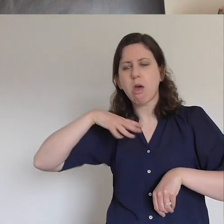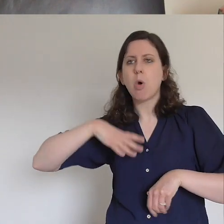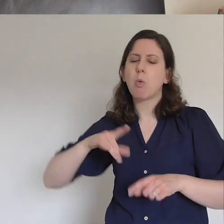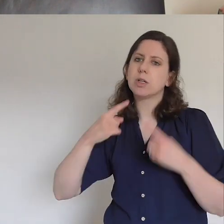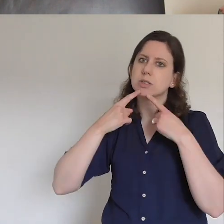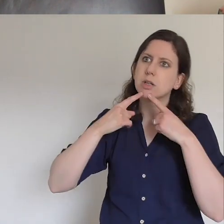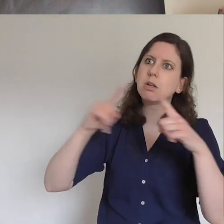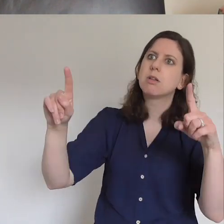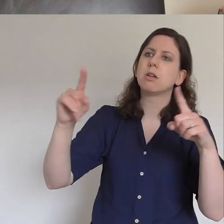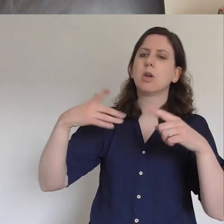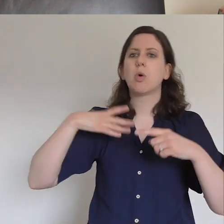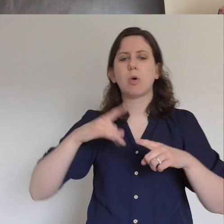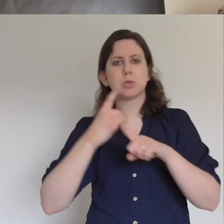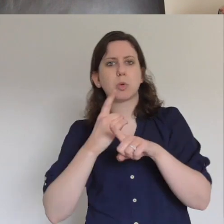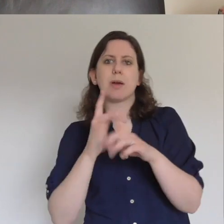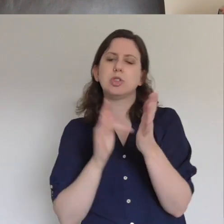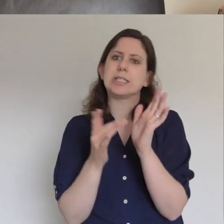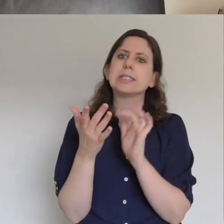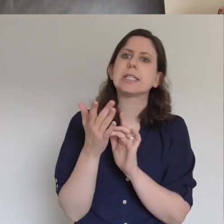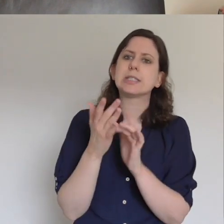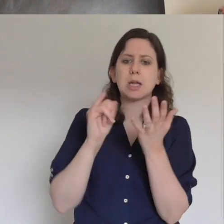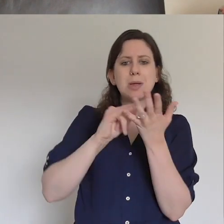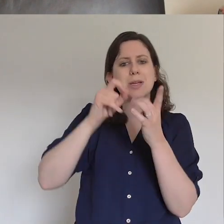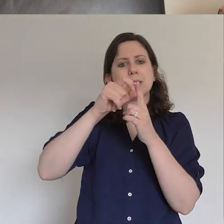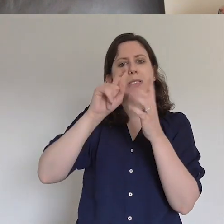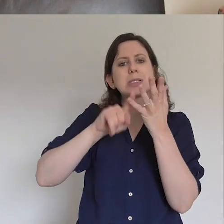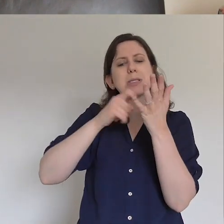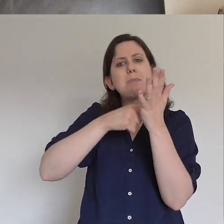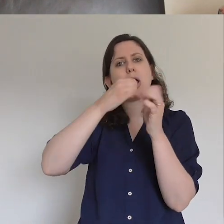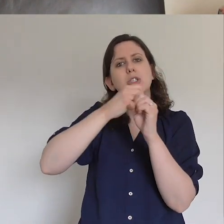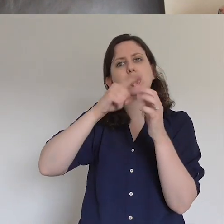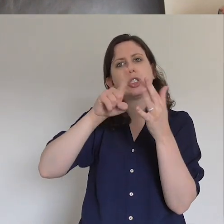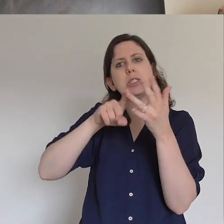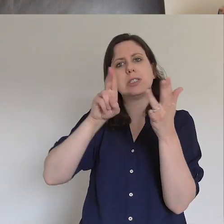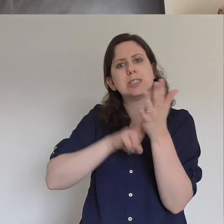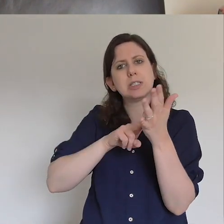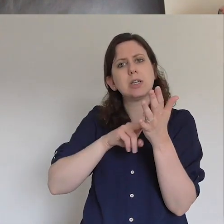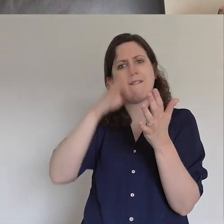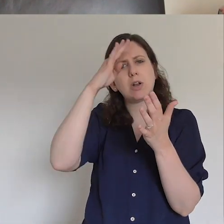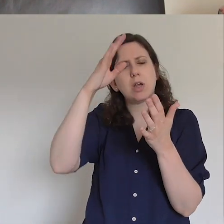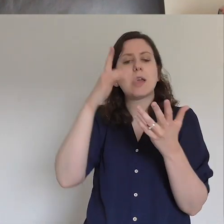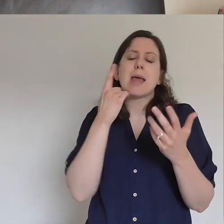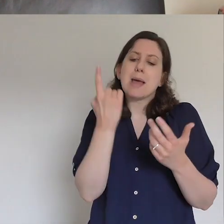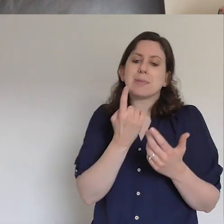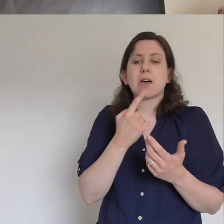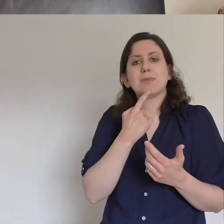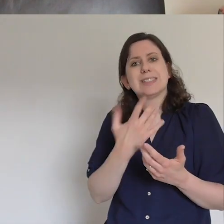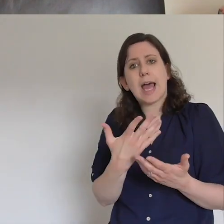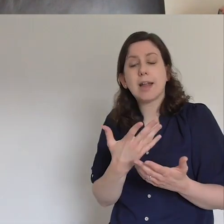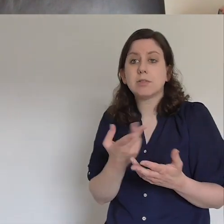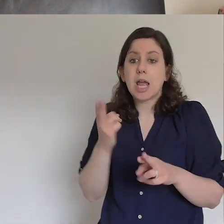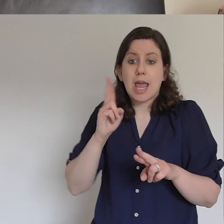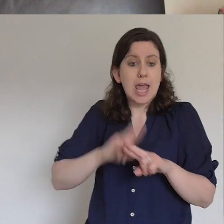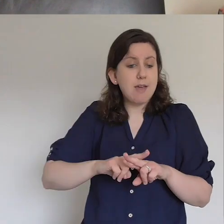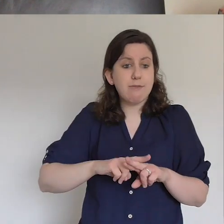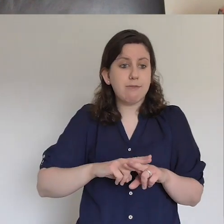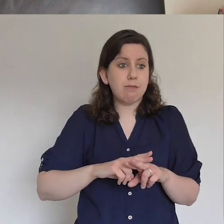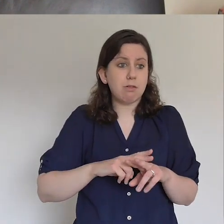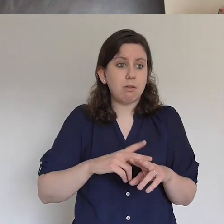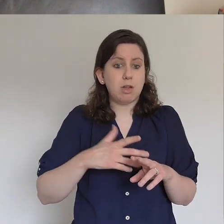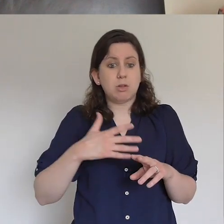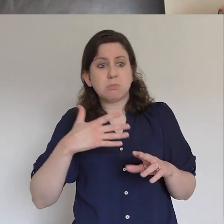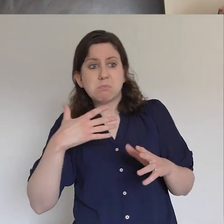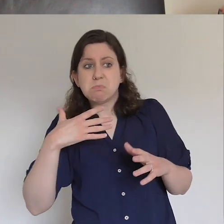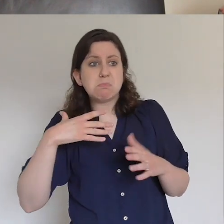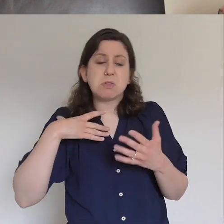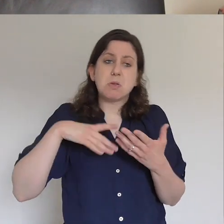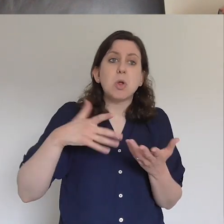is either a witness or an imposter. We mustn't be imposters. Yeah. I think what strikes me as well is that we